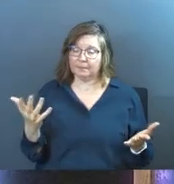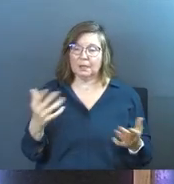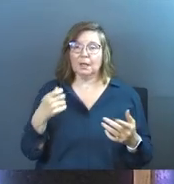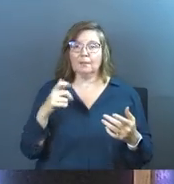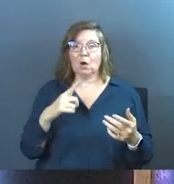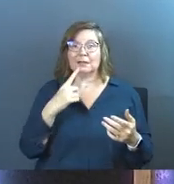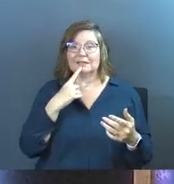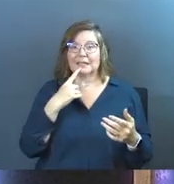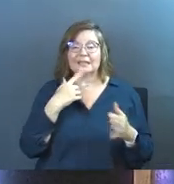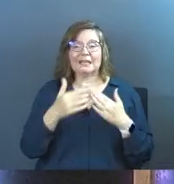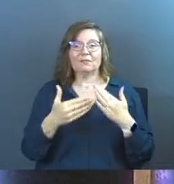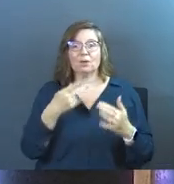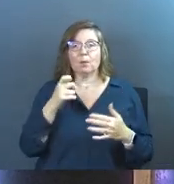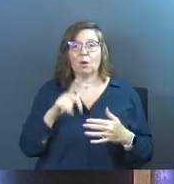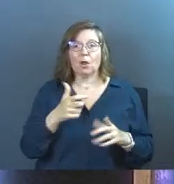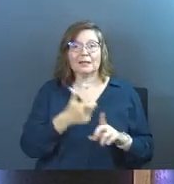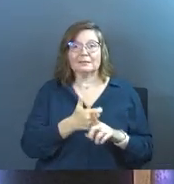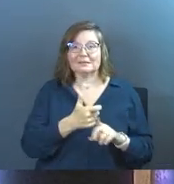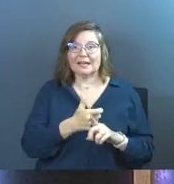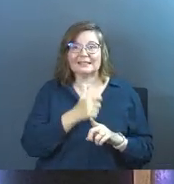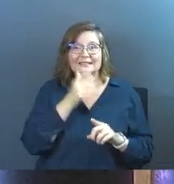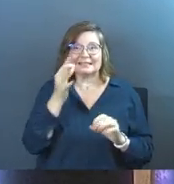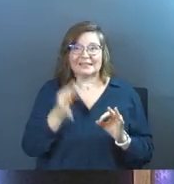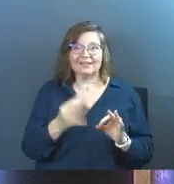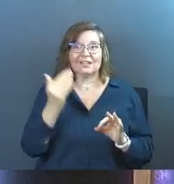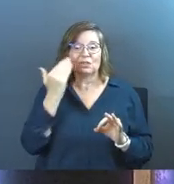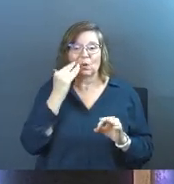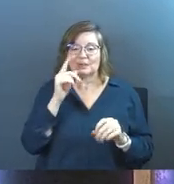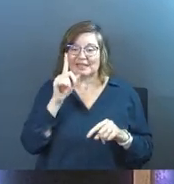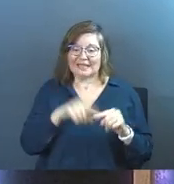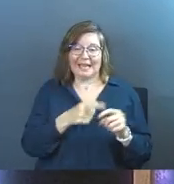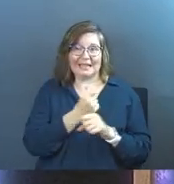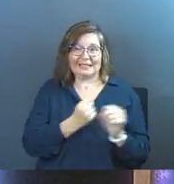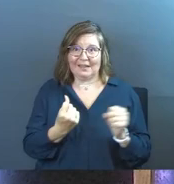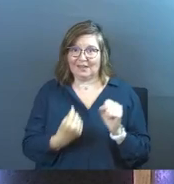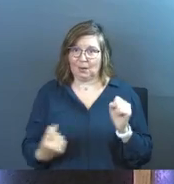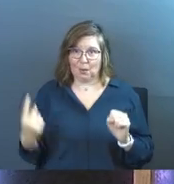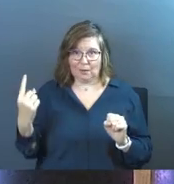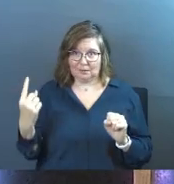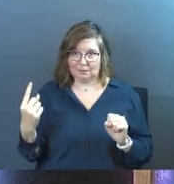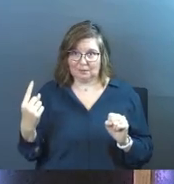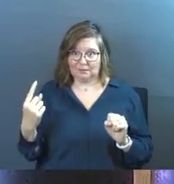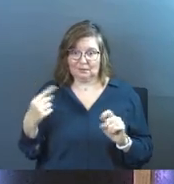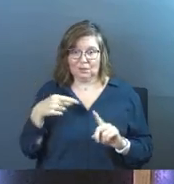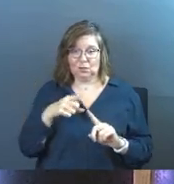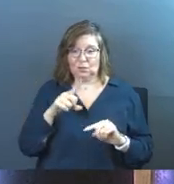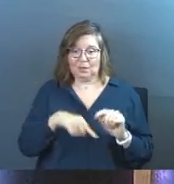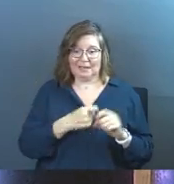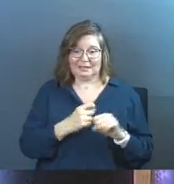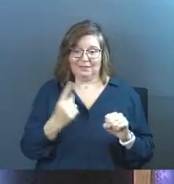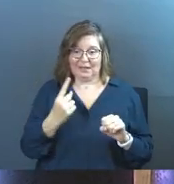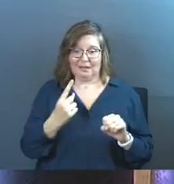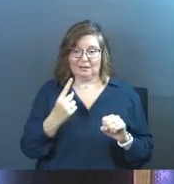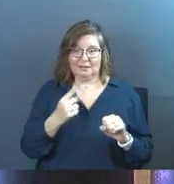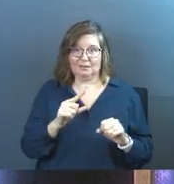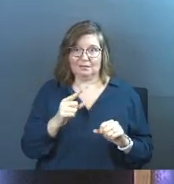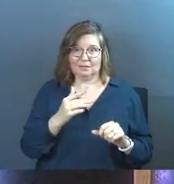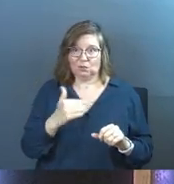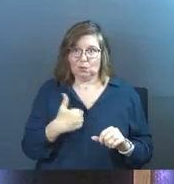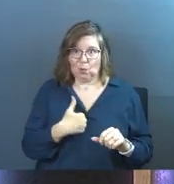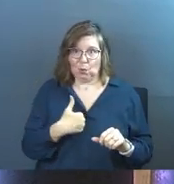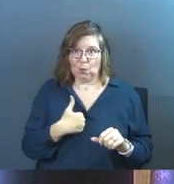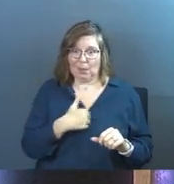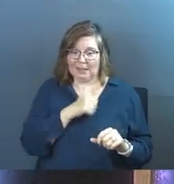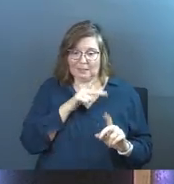So Paul says that even though Paul definitely knows he doesn't save anybody because you can't save anybody's soul.